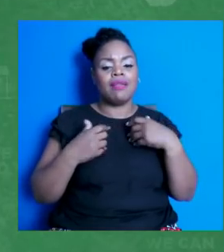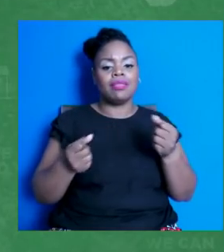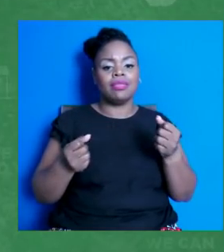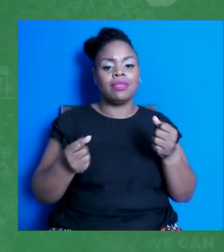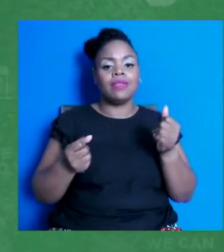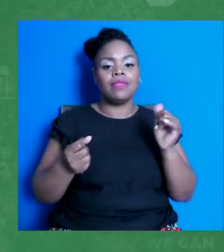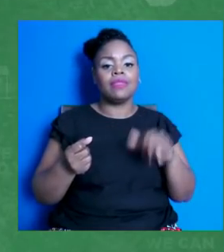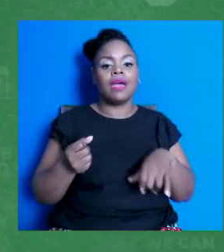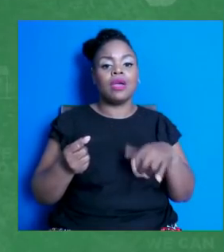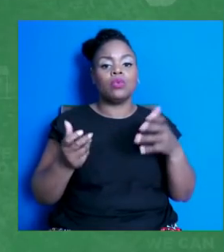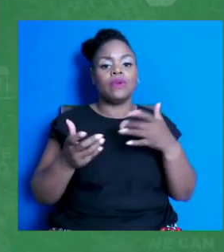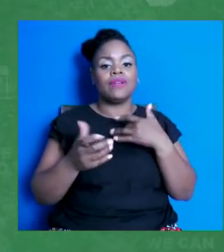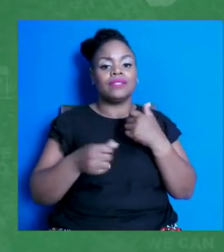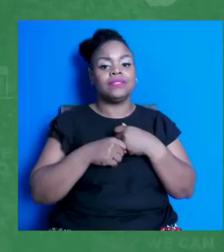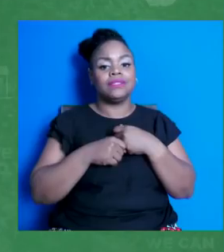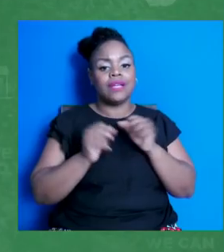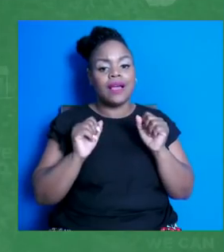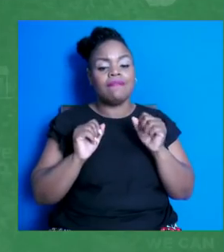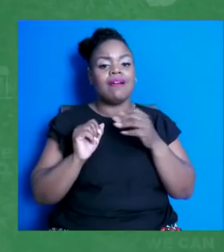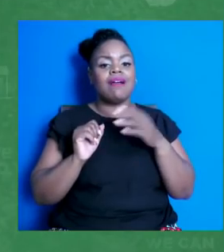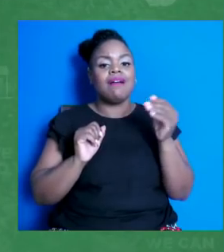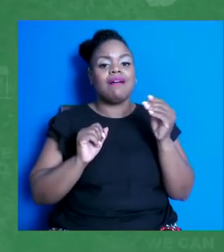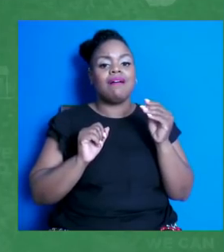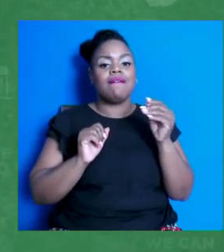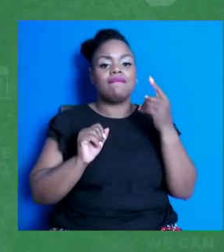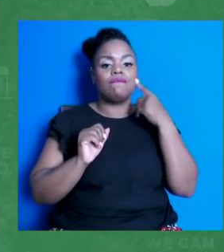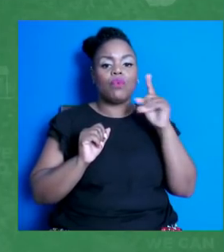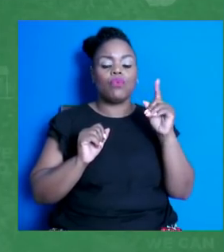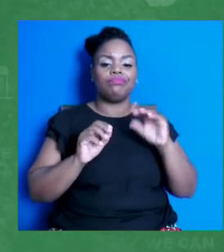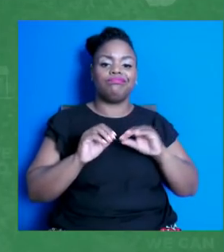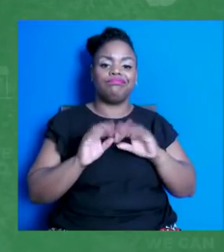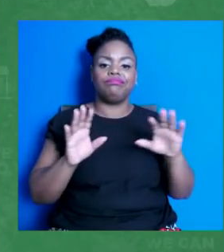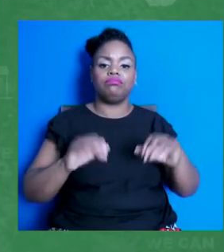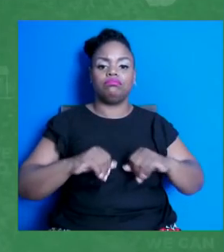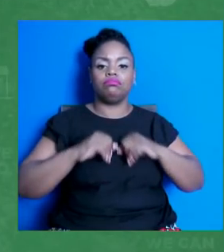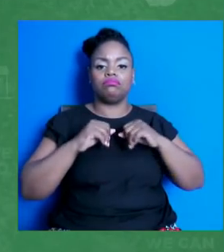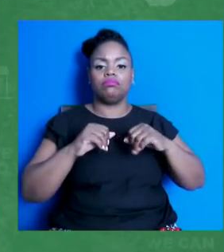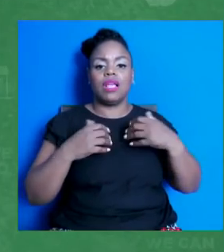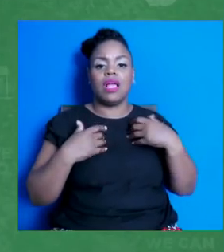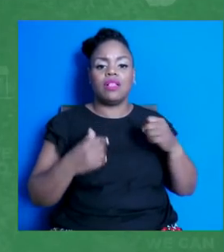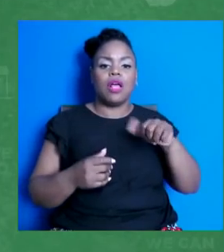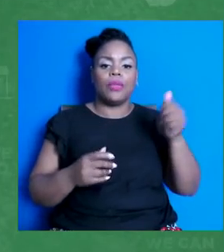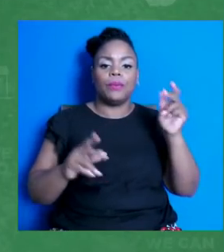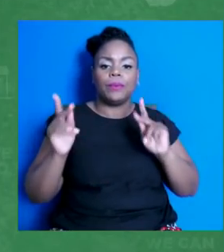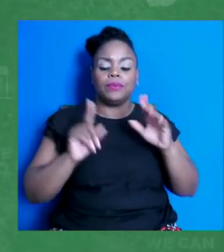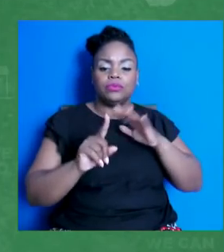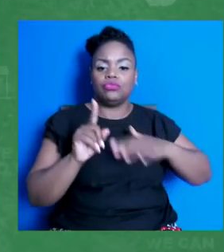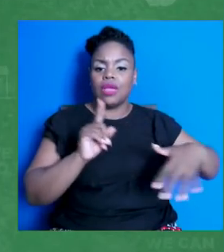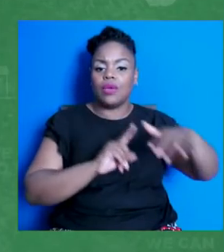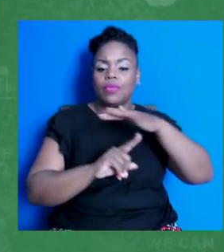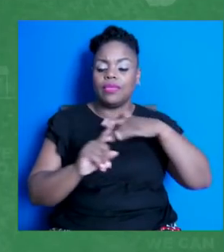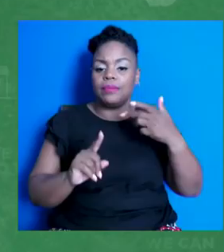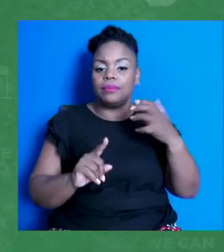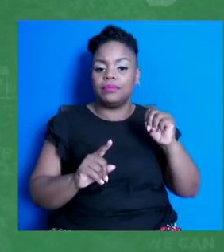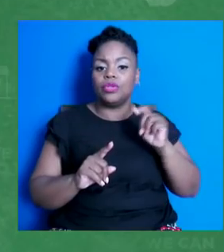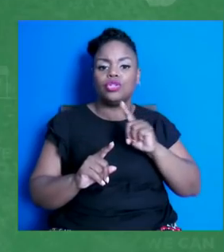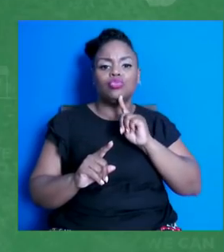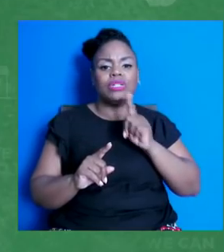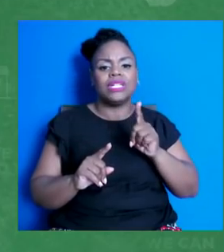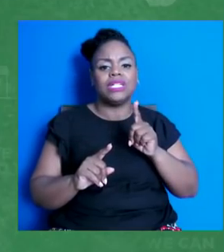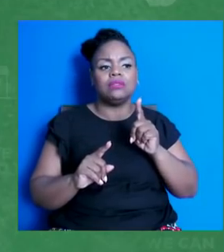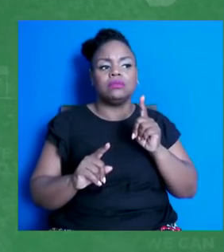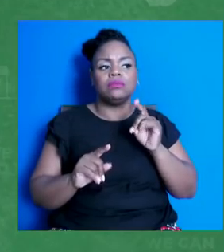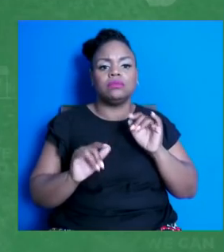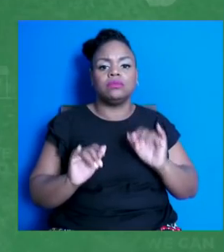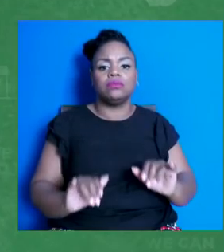the health of those around them. And I was struck by this. I was really in awe. I think when we talk about vaccinations, we really,